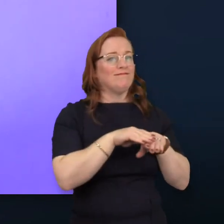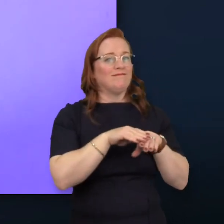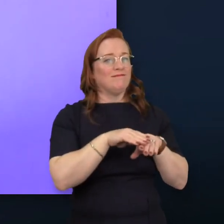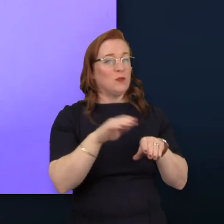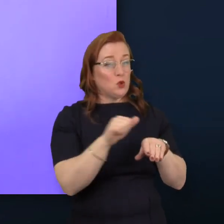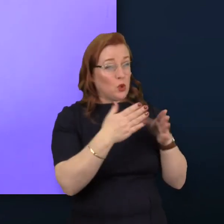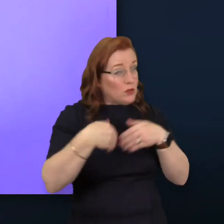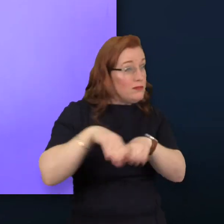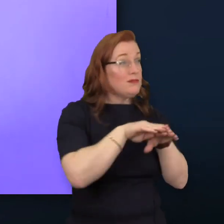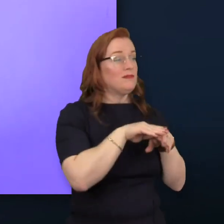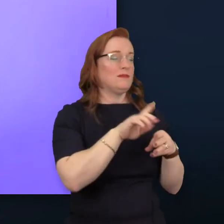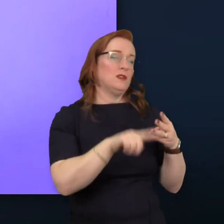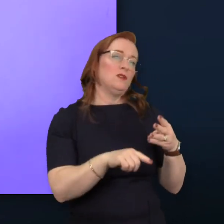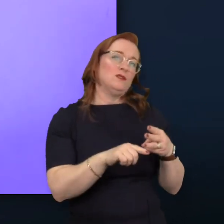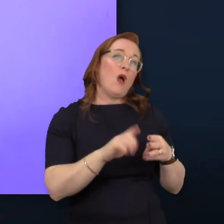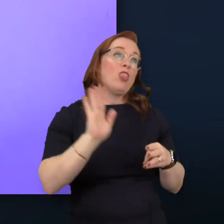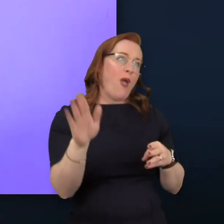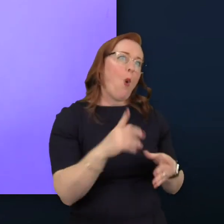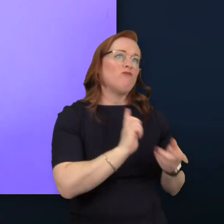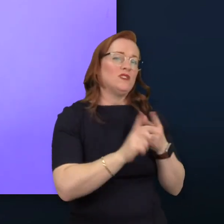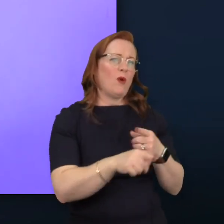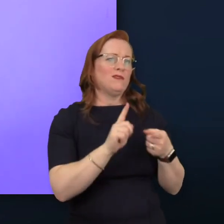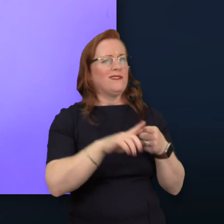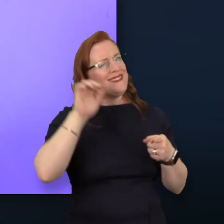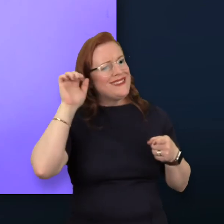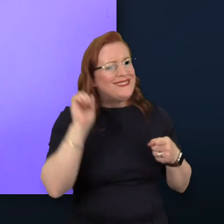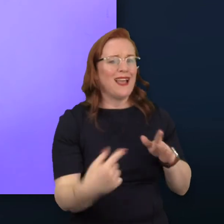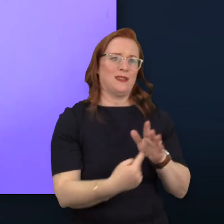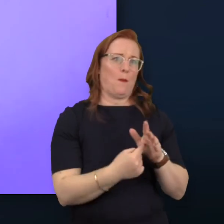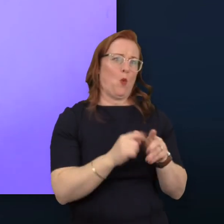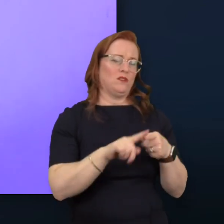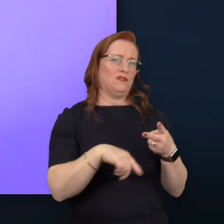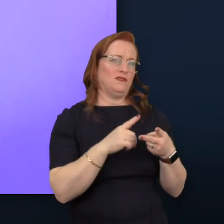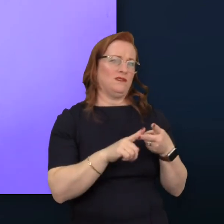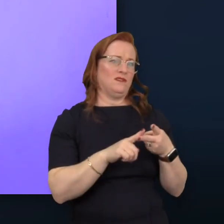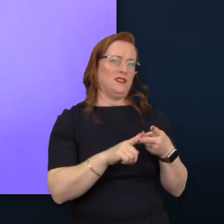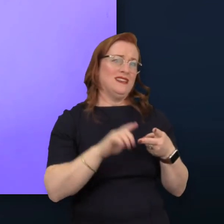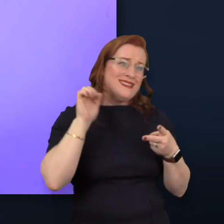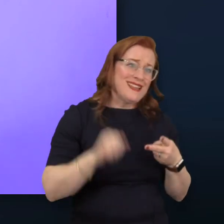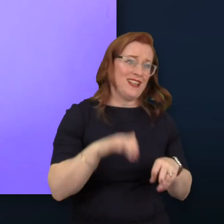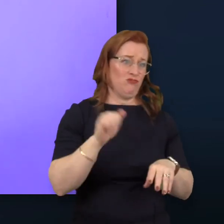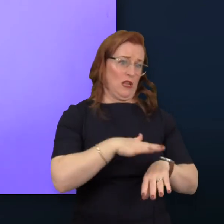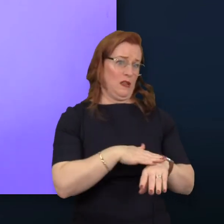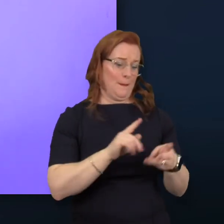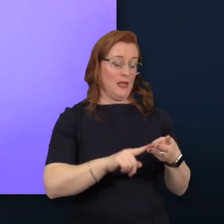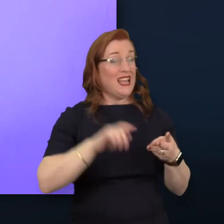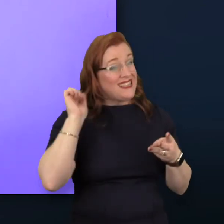business? Well, the answers from 30 organisations of all sorts was yes.